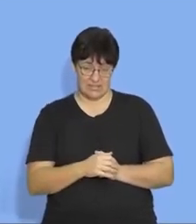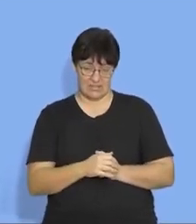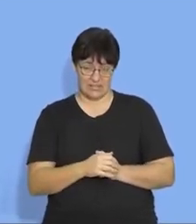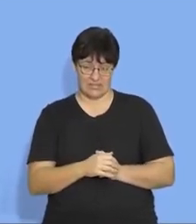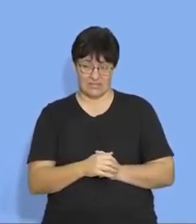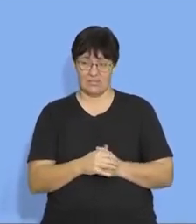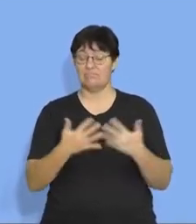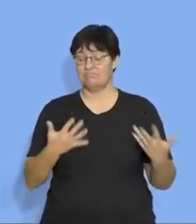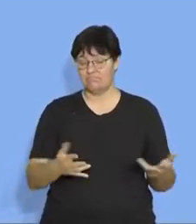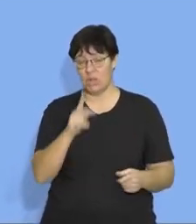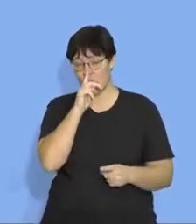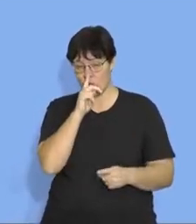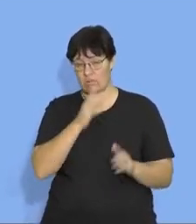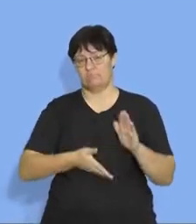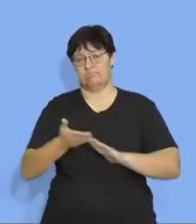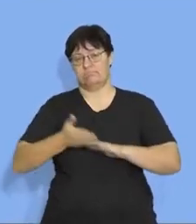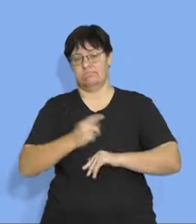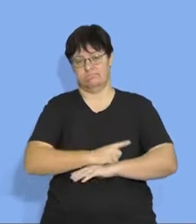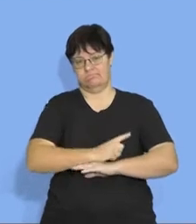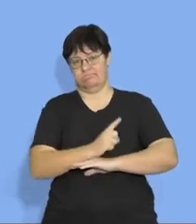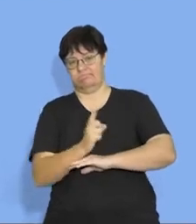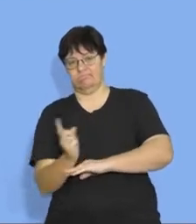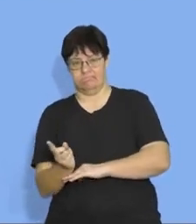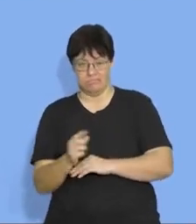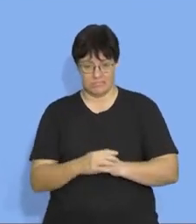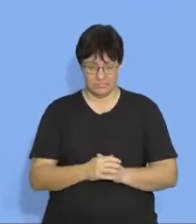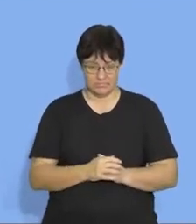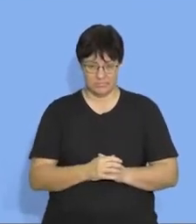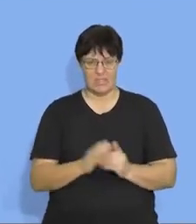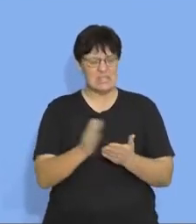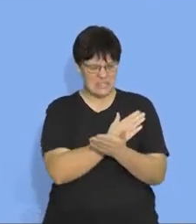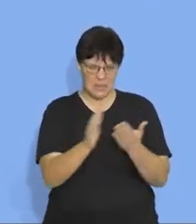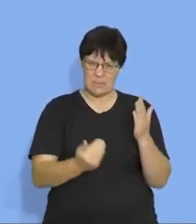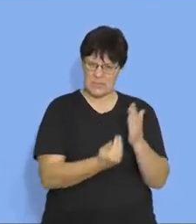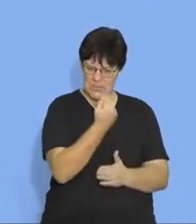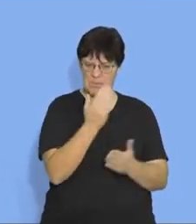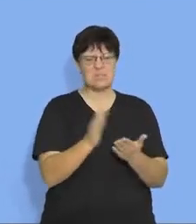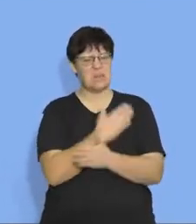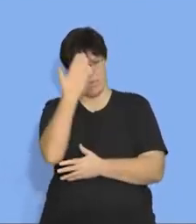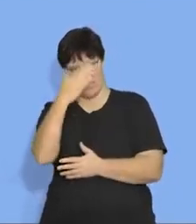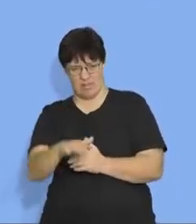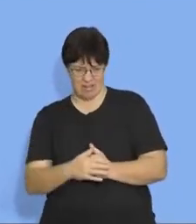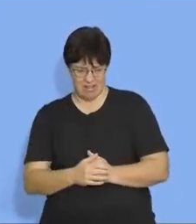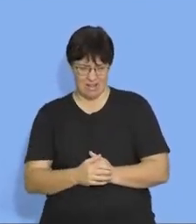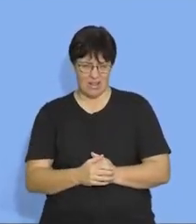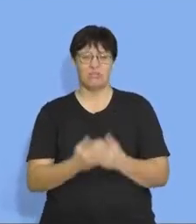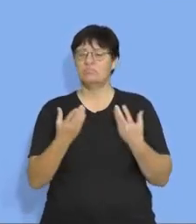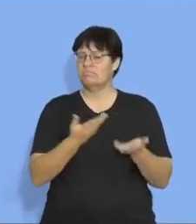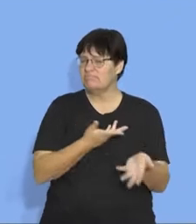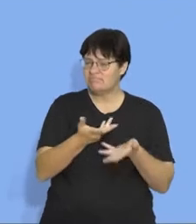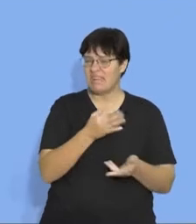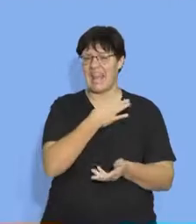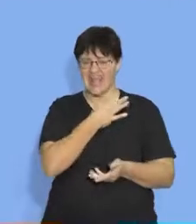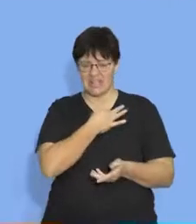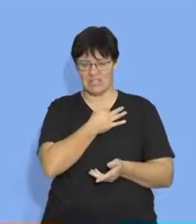And we're going to look at acceleration. Some of these are new words. Some of them not. We often talk about acceleration in English.